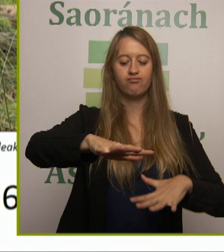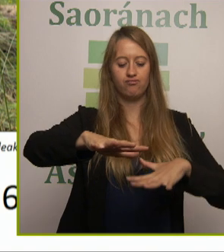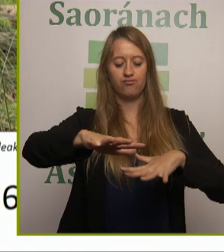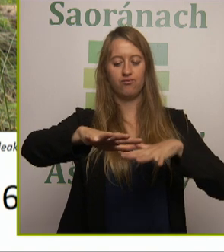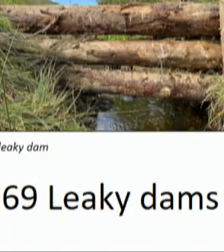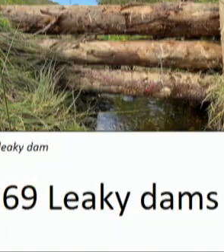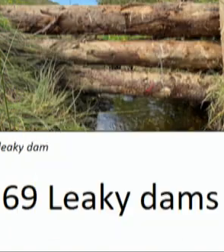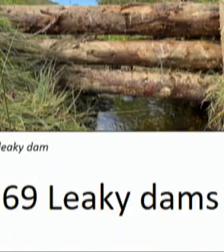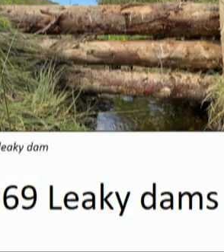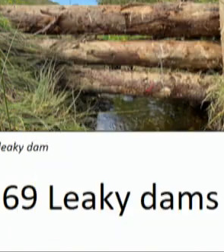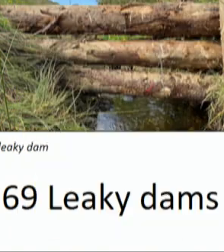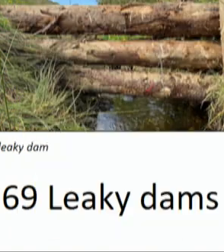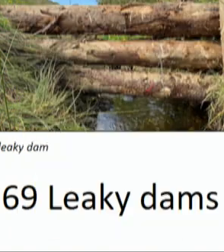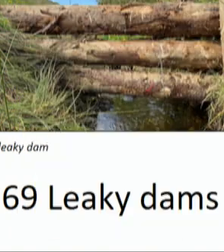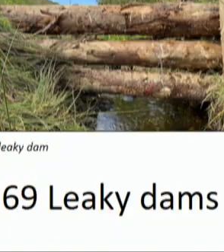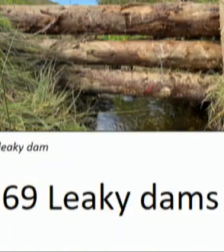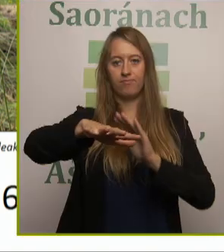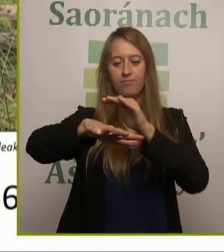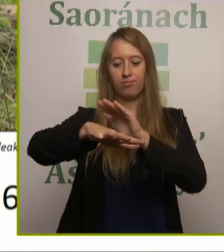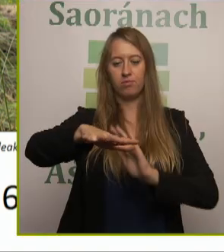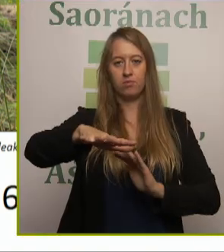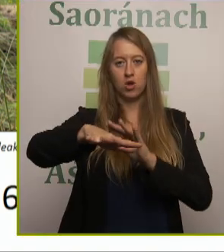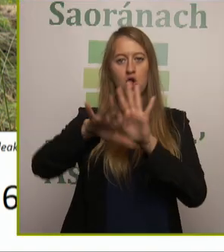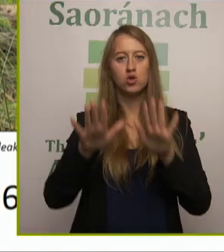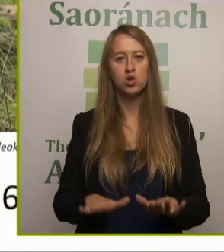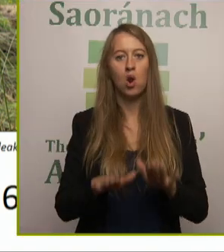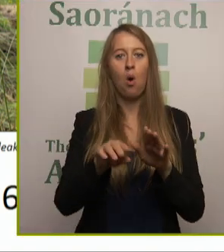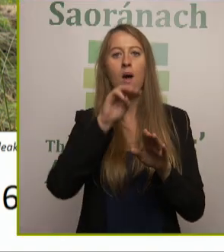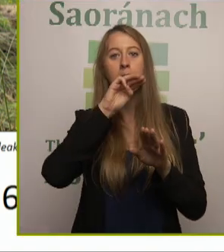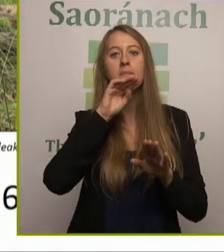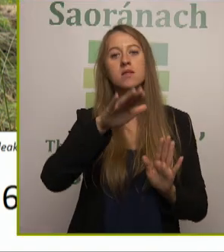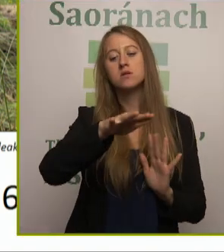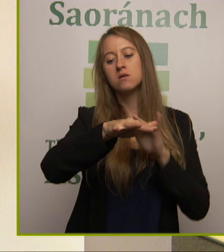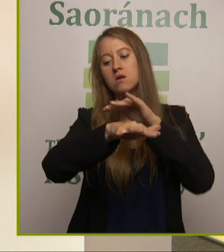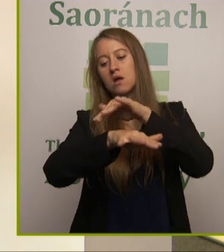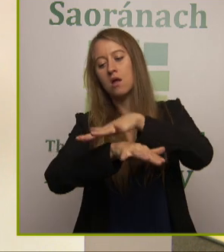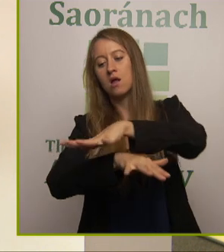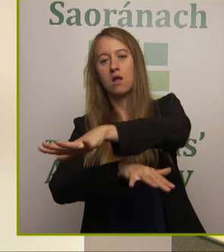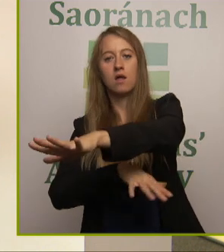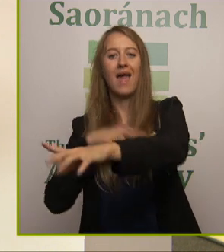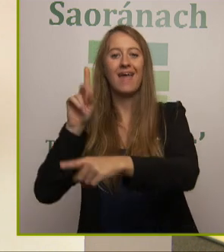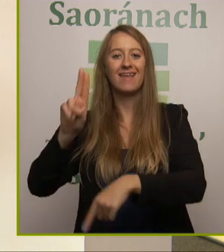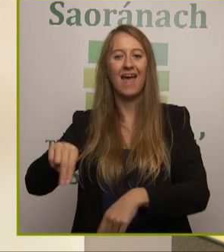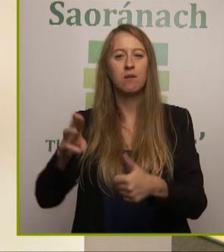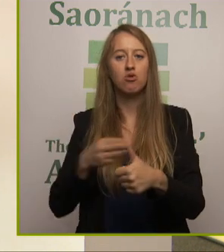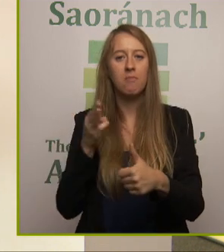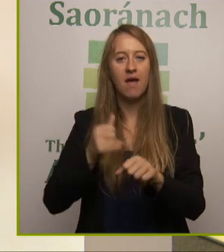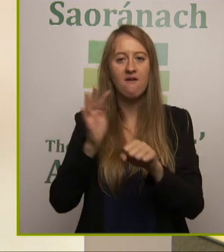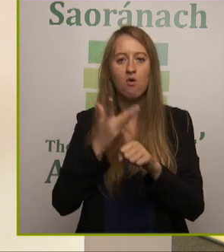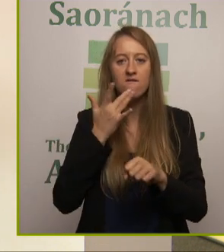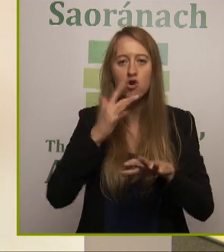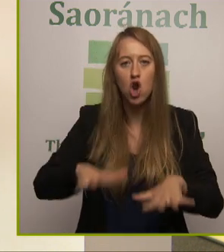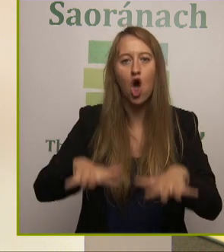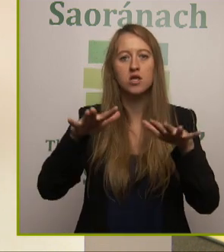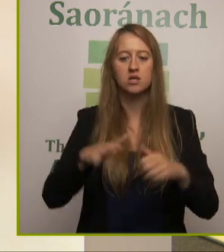the downstream urban areas a chance to prepare for a flood or even just to slow the whole thing down. So you can see in the map